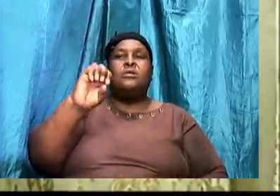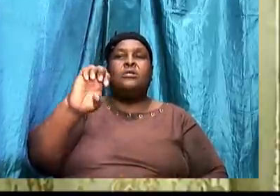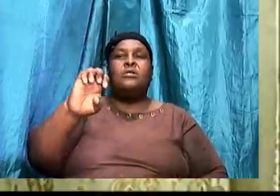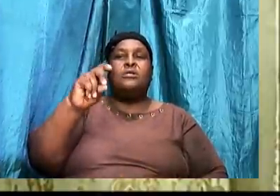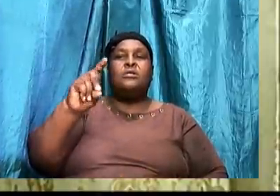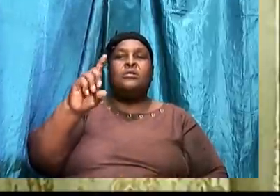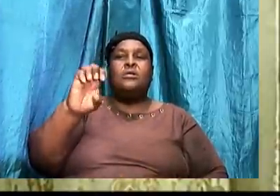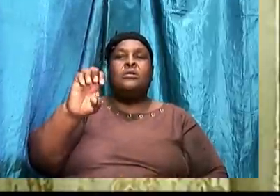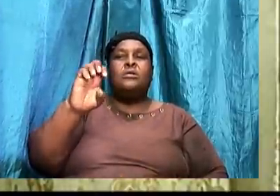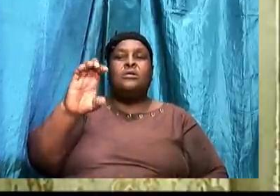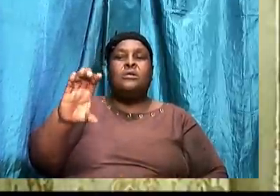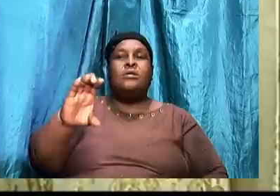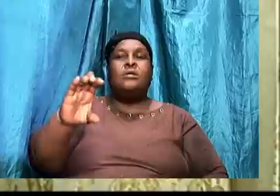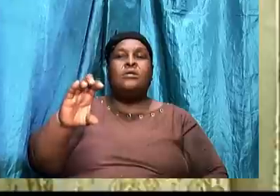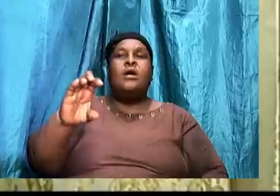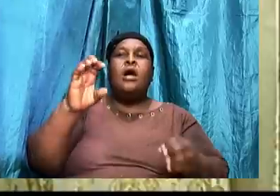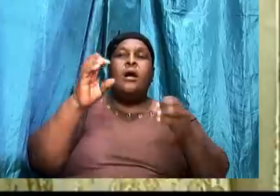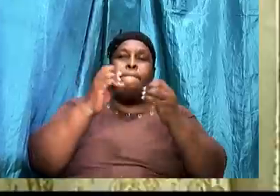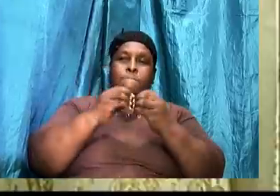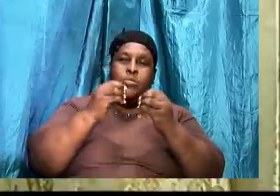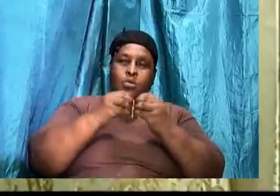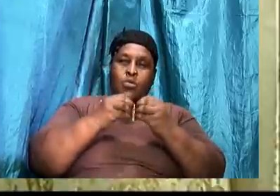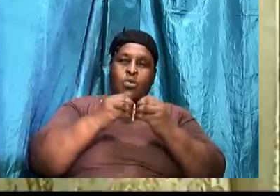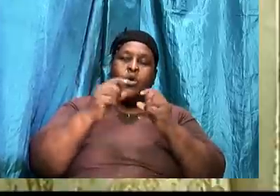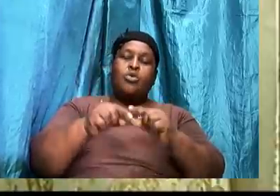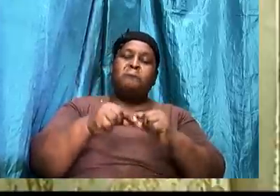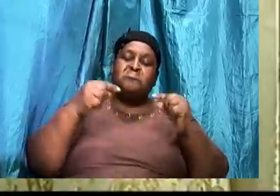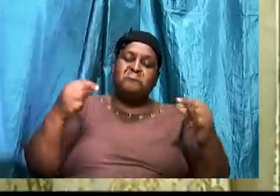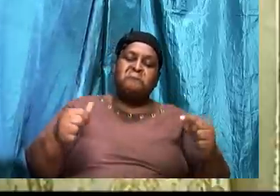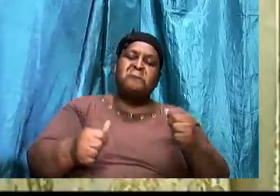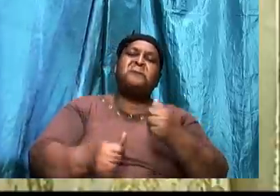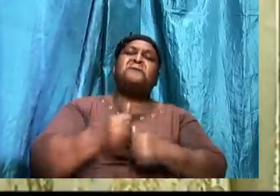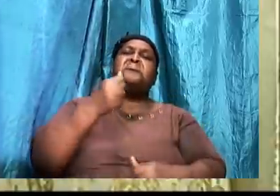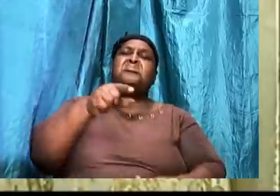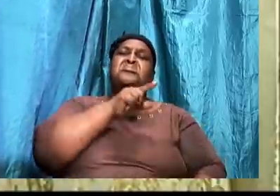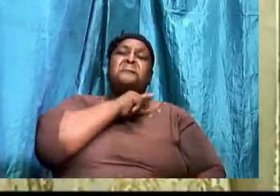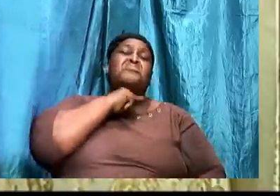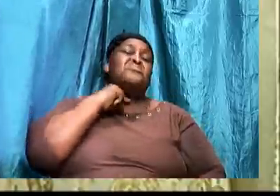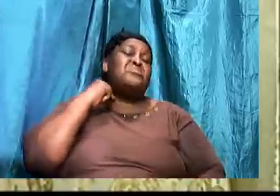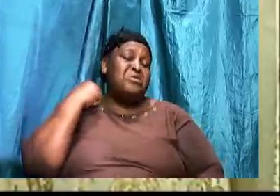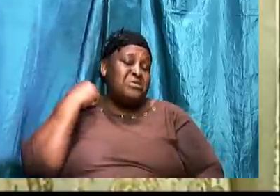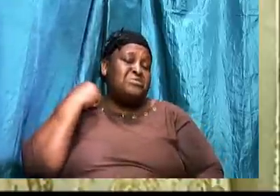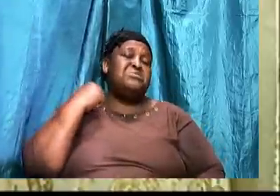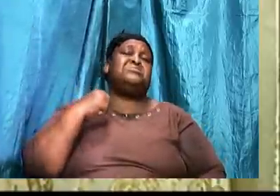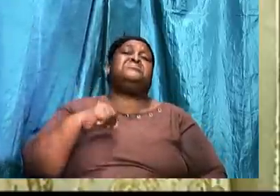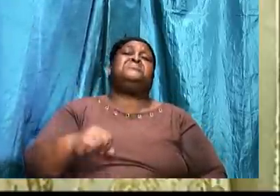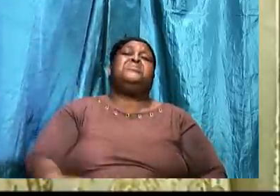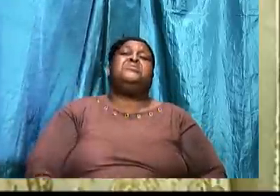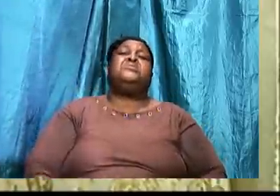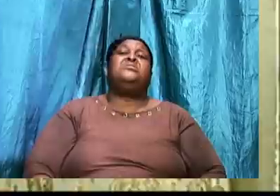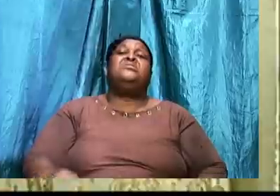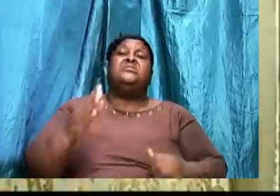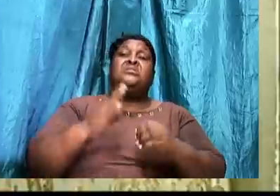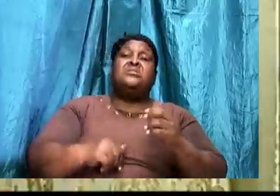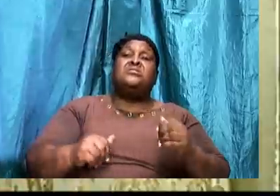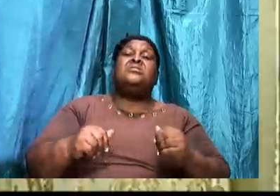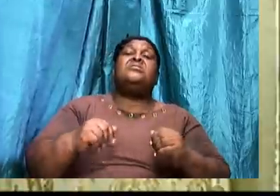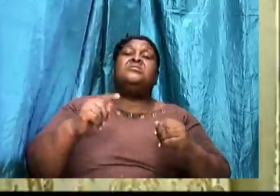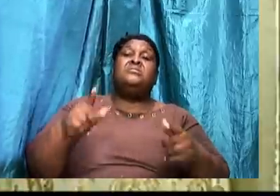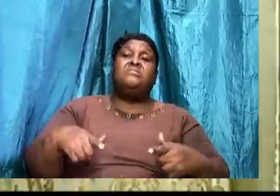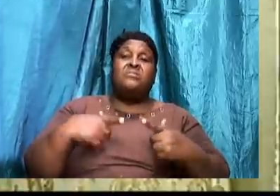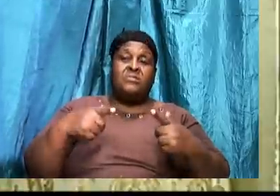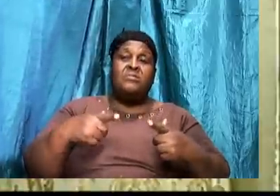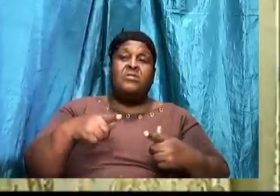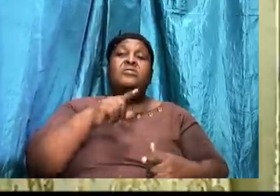And that this was a more. Or a greater. Priesthood. Than the Levitical priesthood.